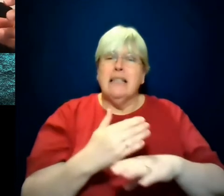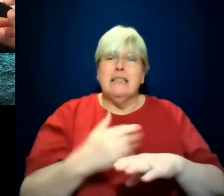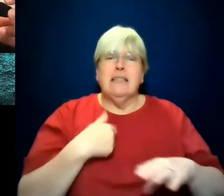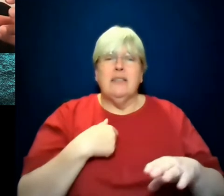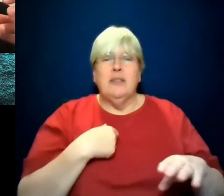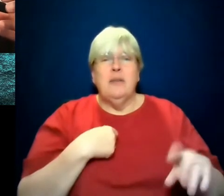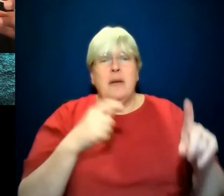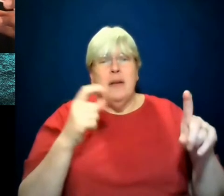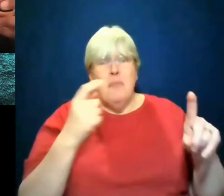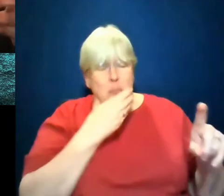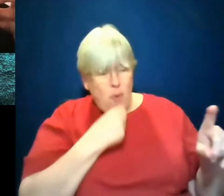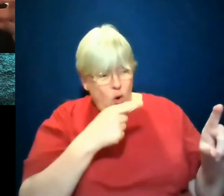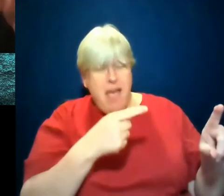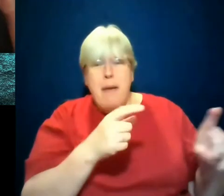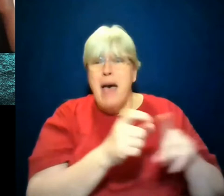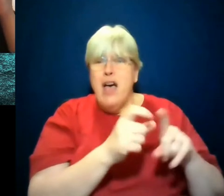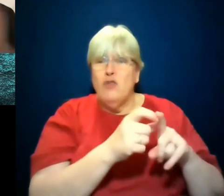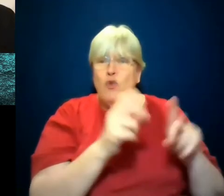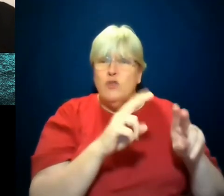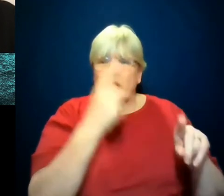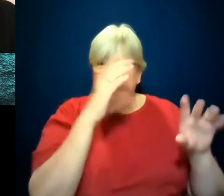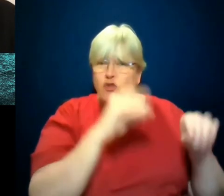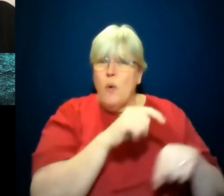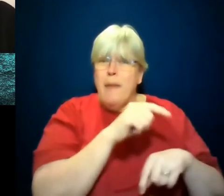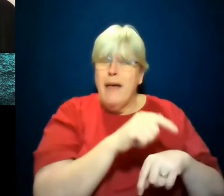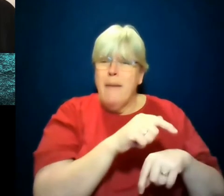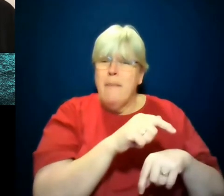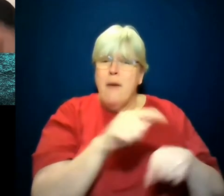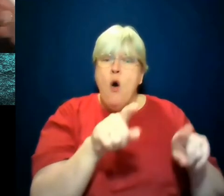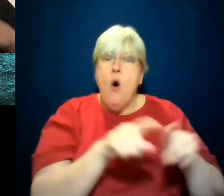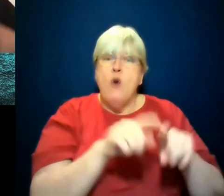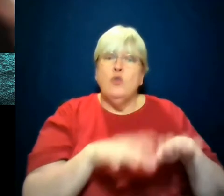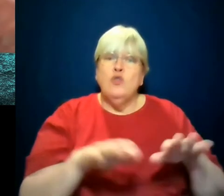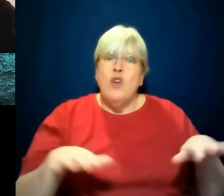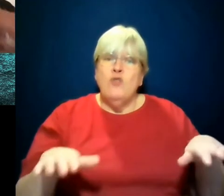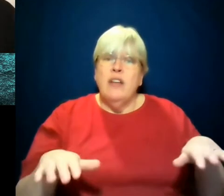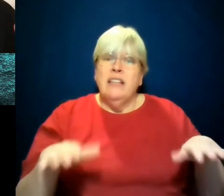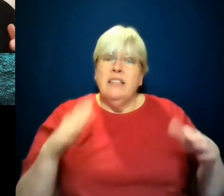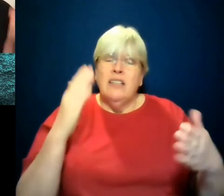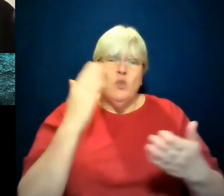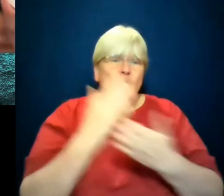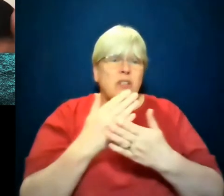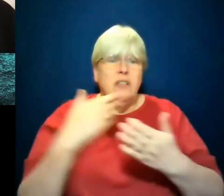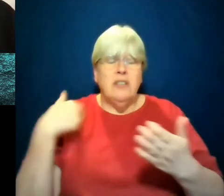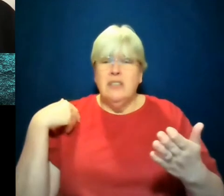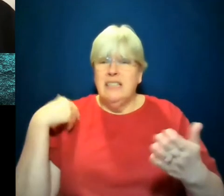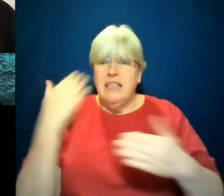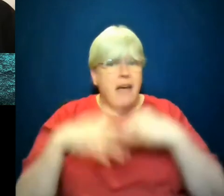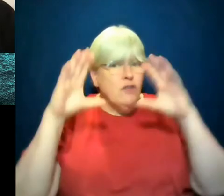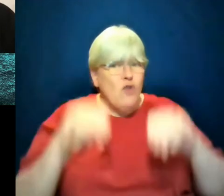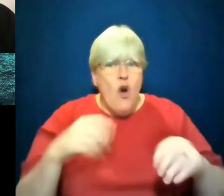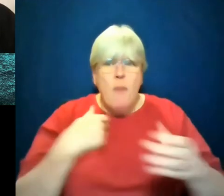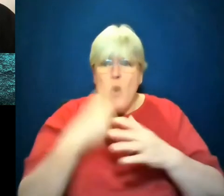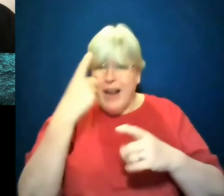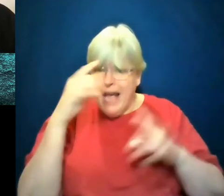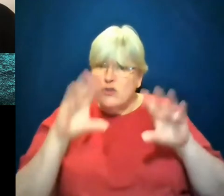stopped? Or, and also the, the, the children of white supremacists, is this generational or will never stop? Or can you stop it?